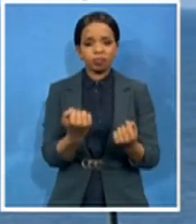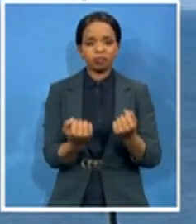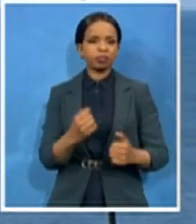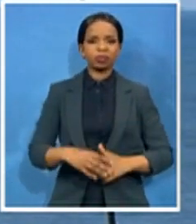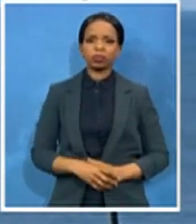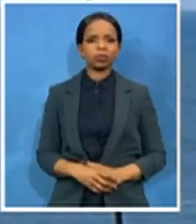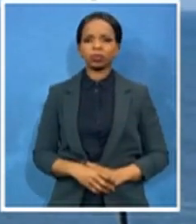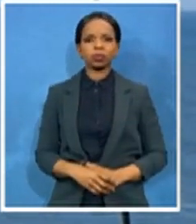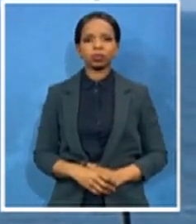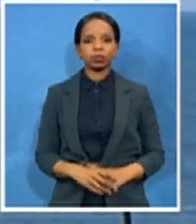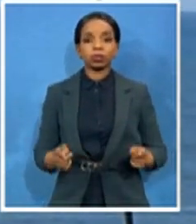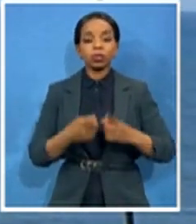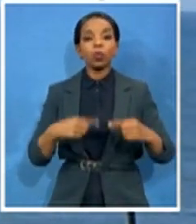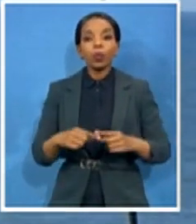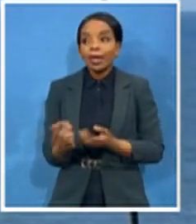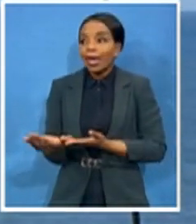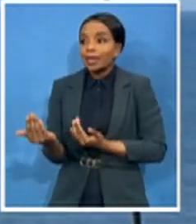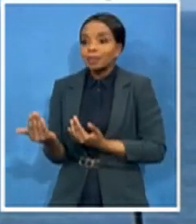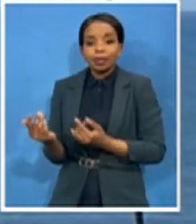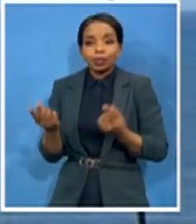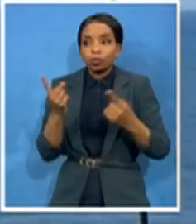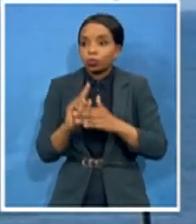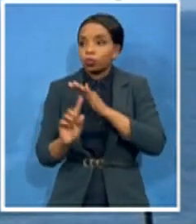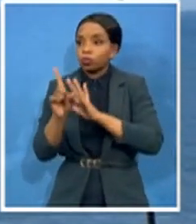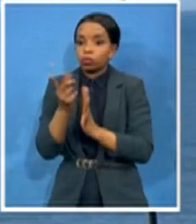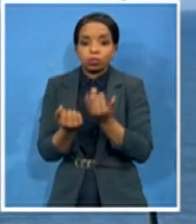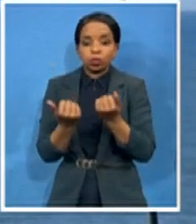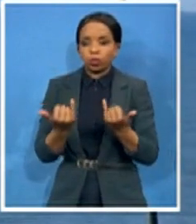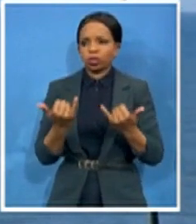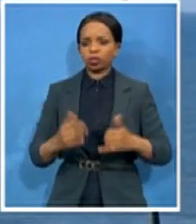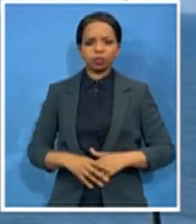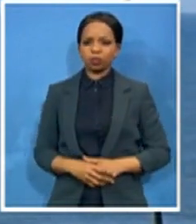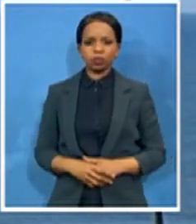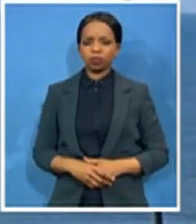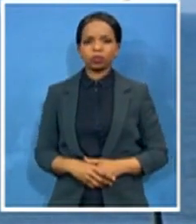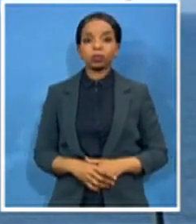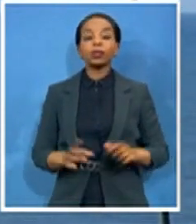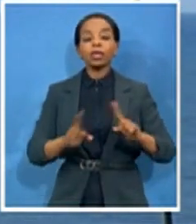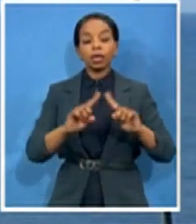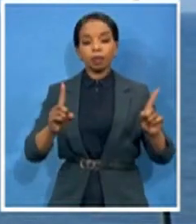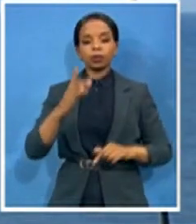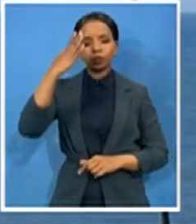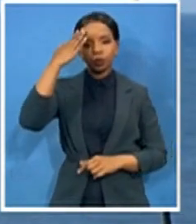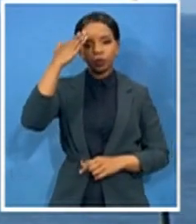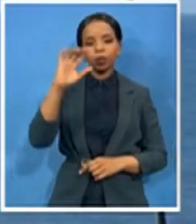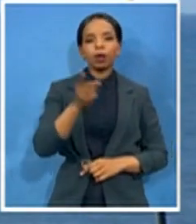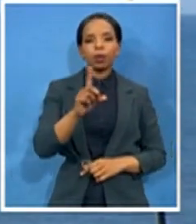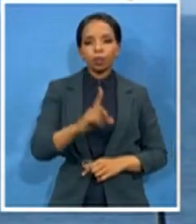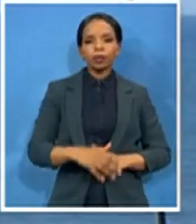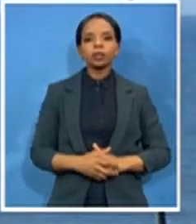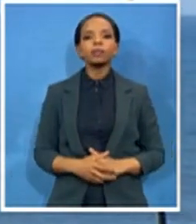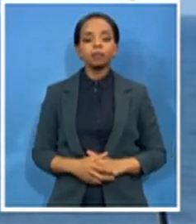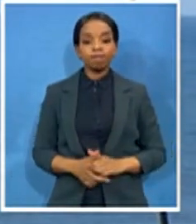at the tribunal today. But what we know, that's very important, is that we had papers from the